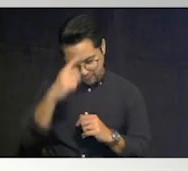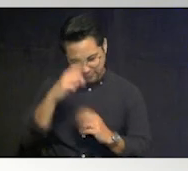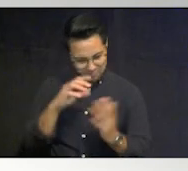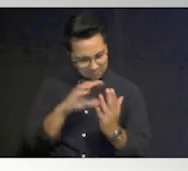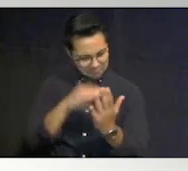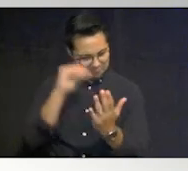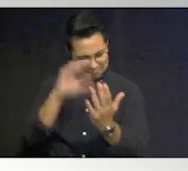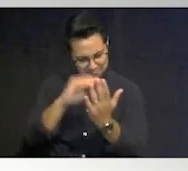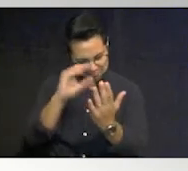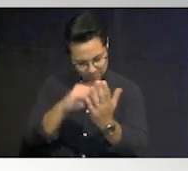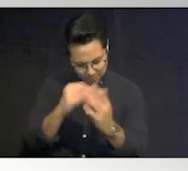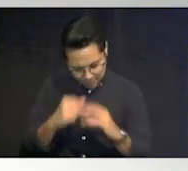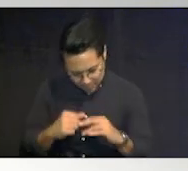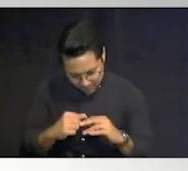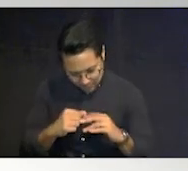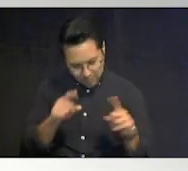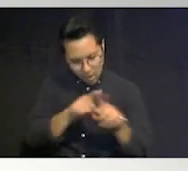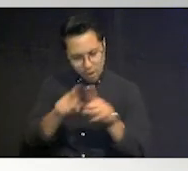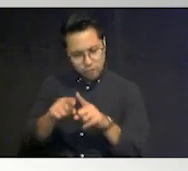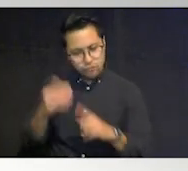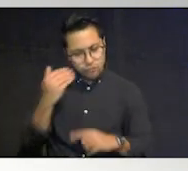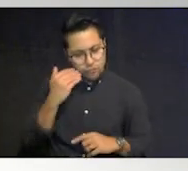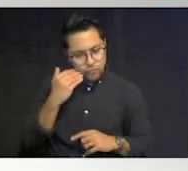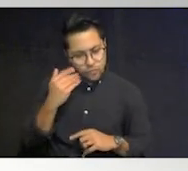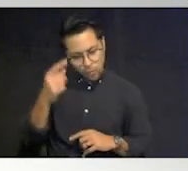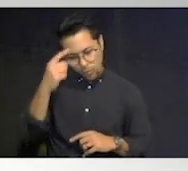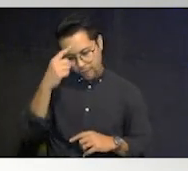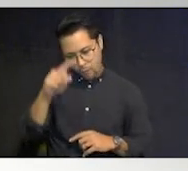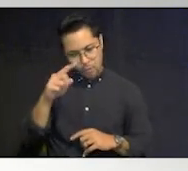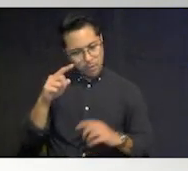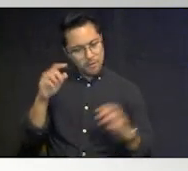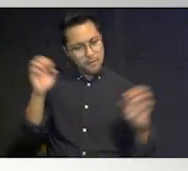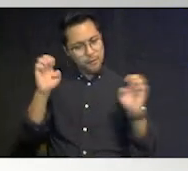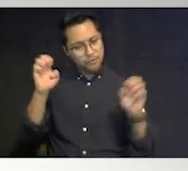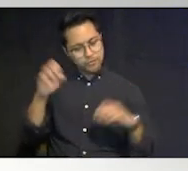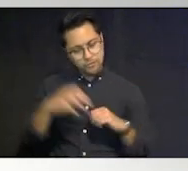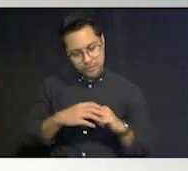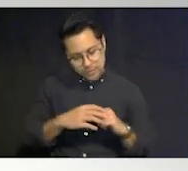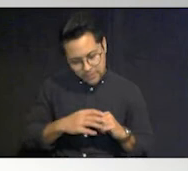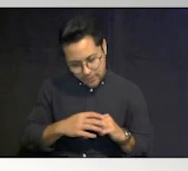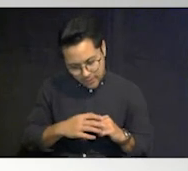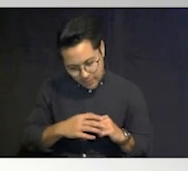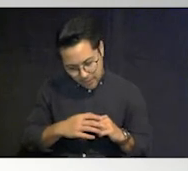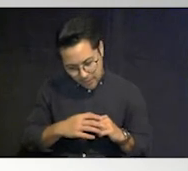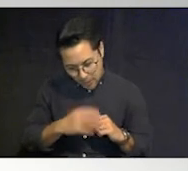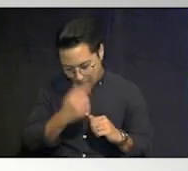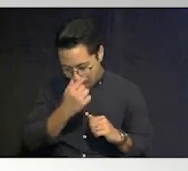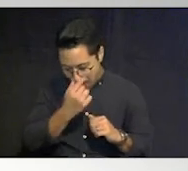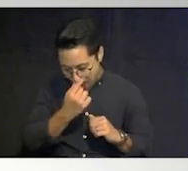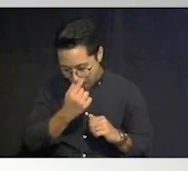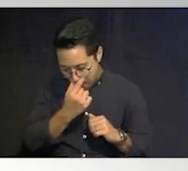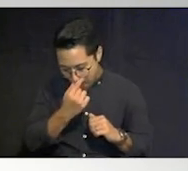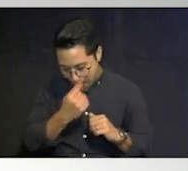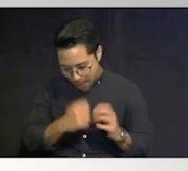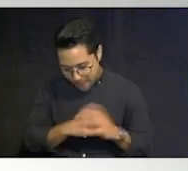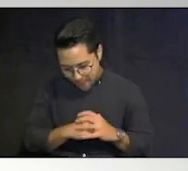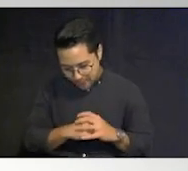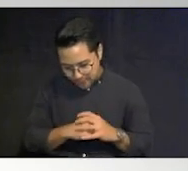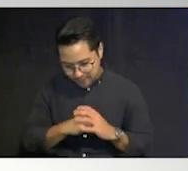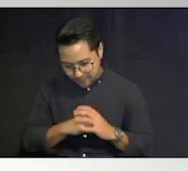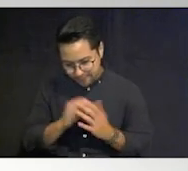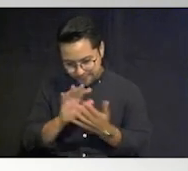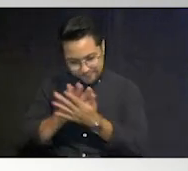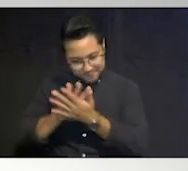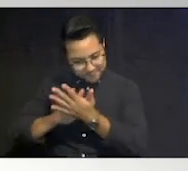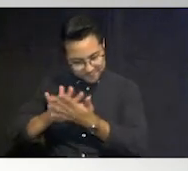but also we can make you aware of the emergency for our kids especially if a person would not be aware